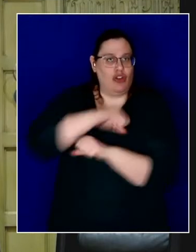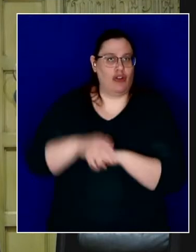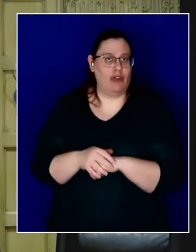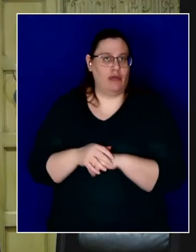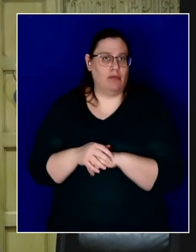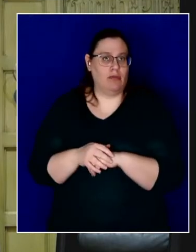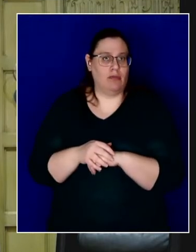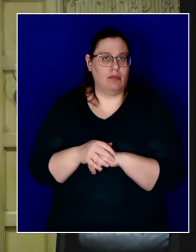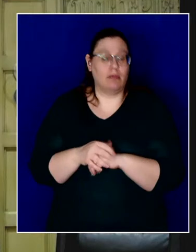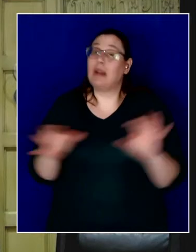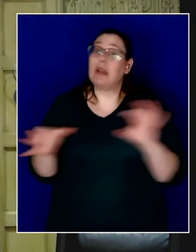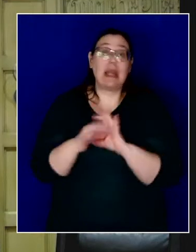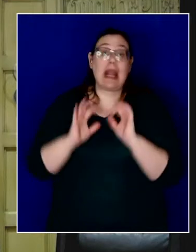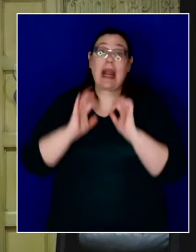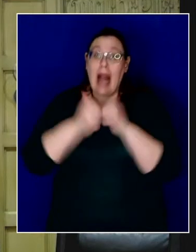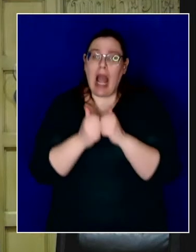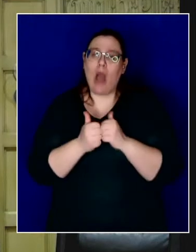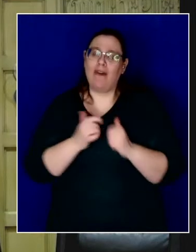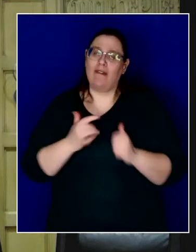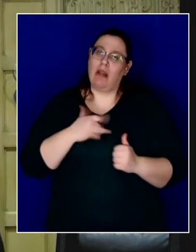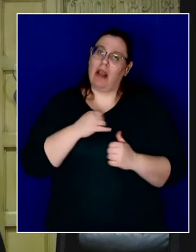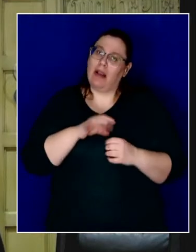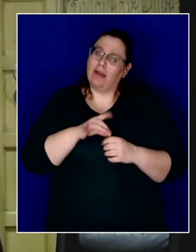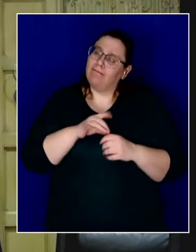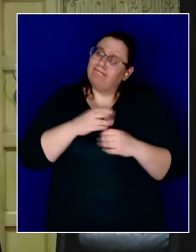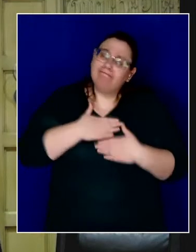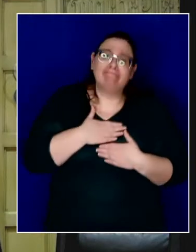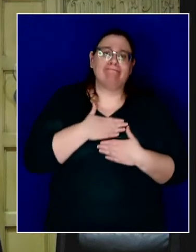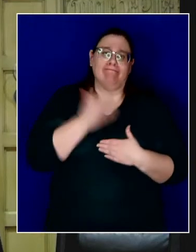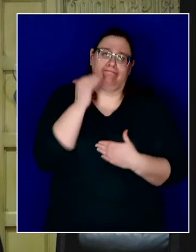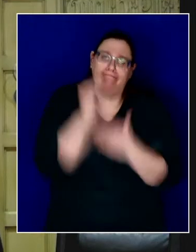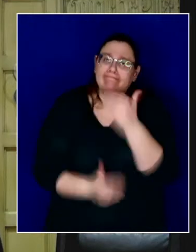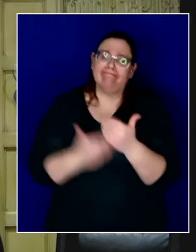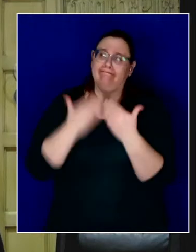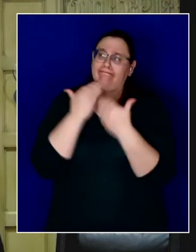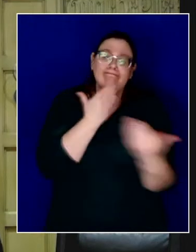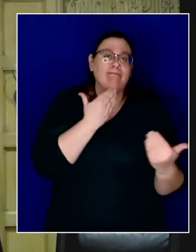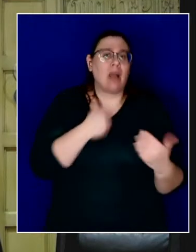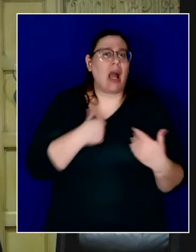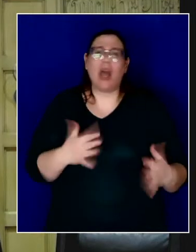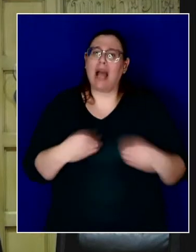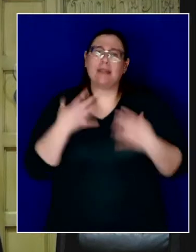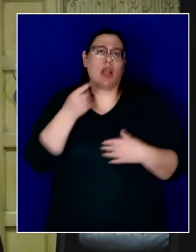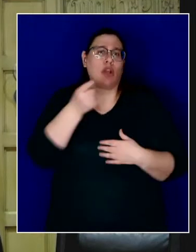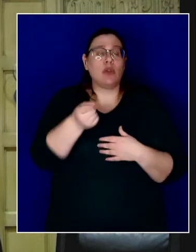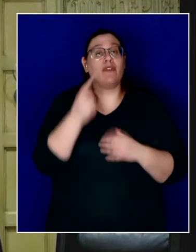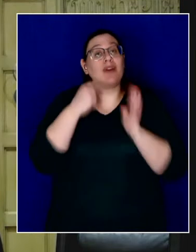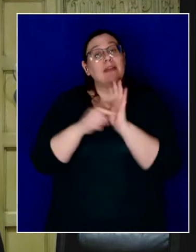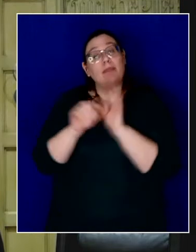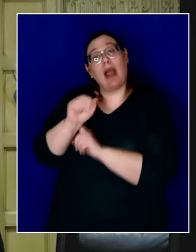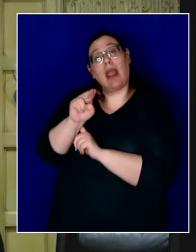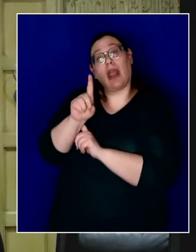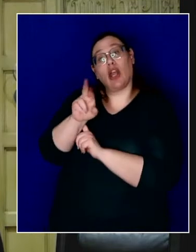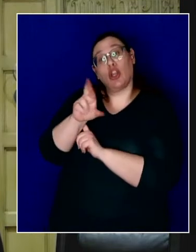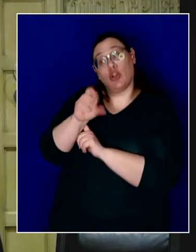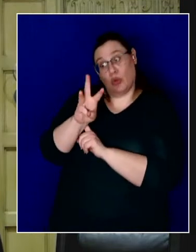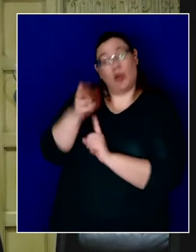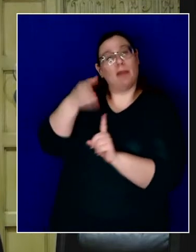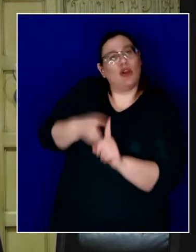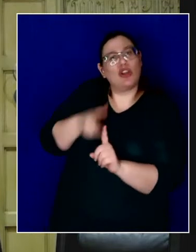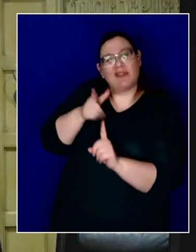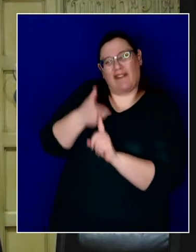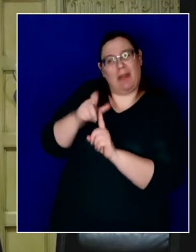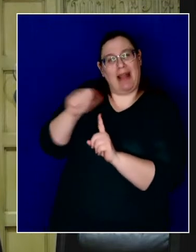by a spirit of service and generosity. I'm inspired by all of you. People like Andrew, an Angelino who's now donated